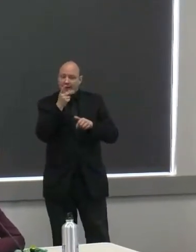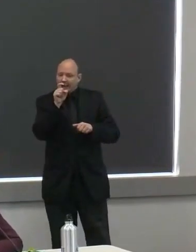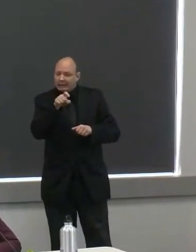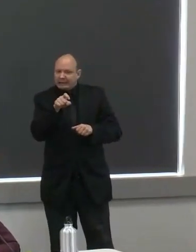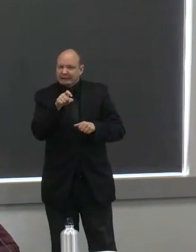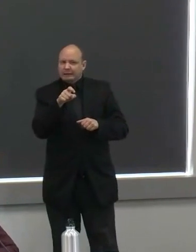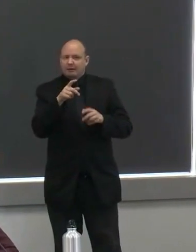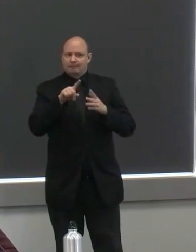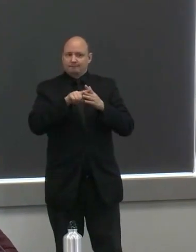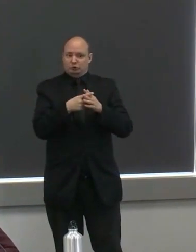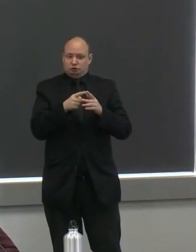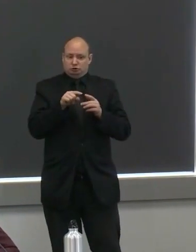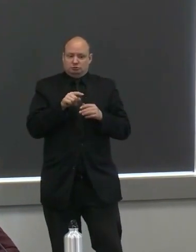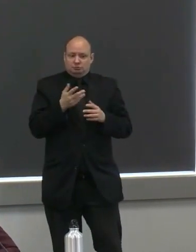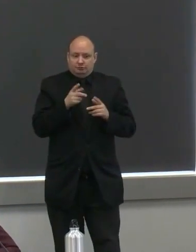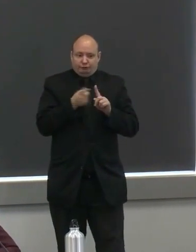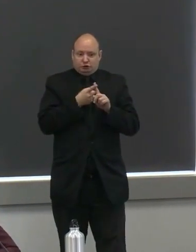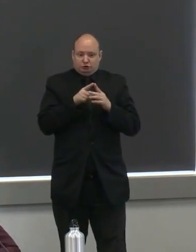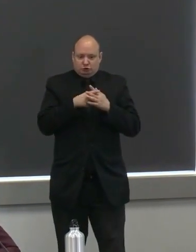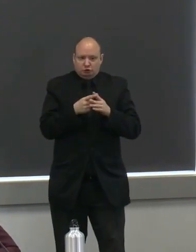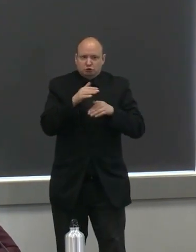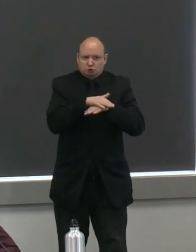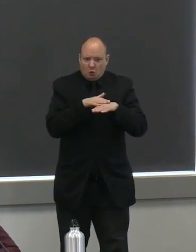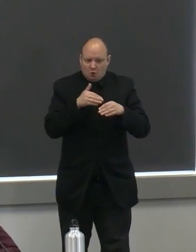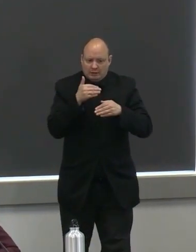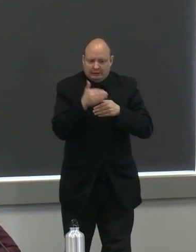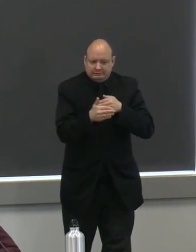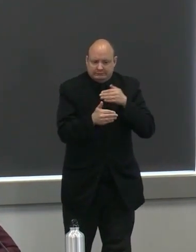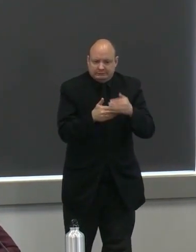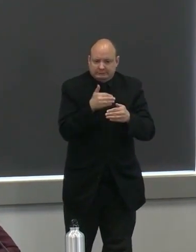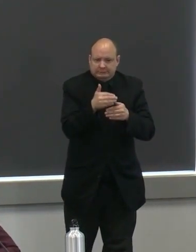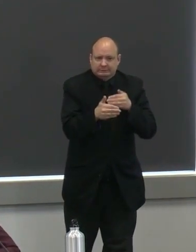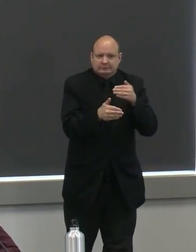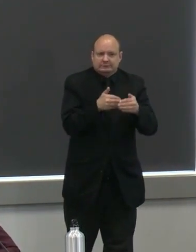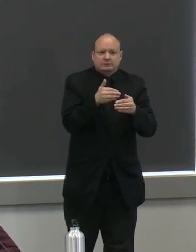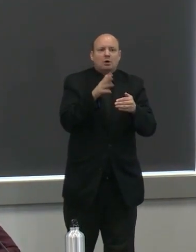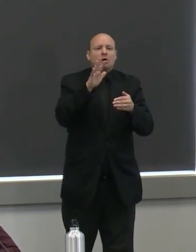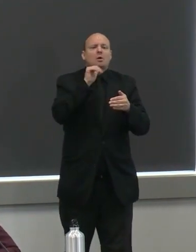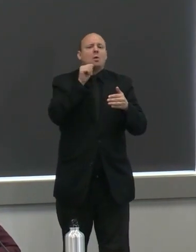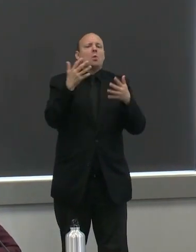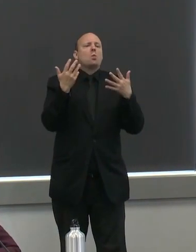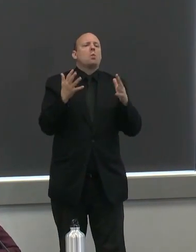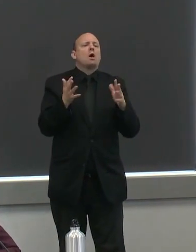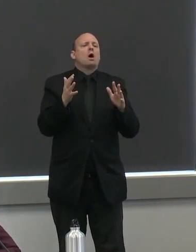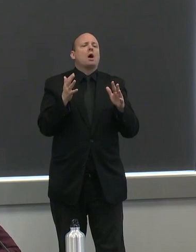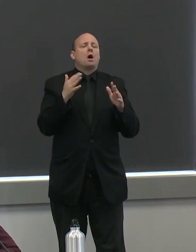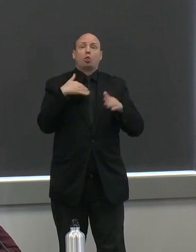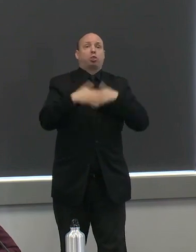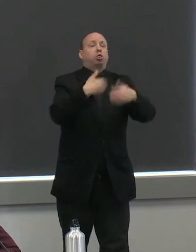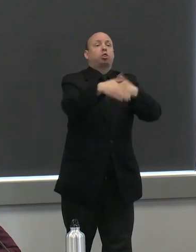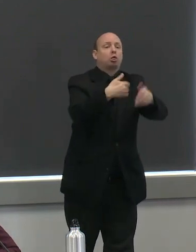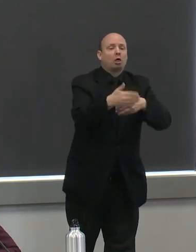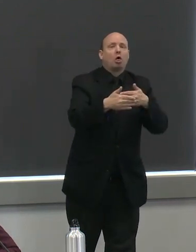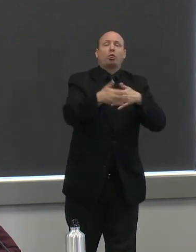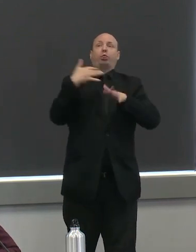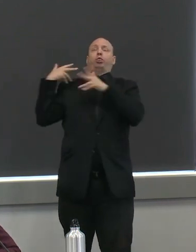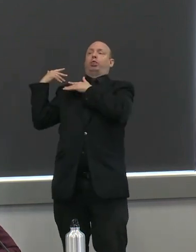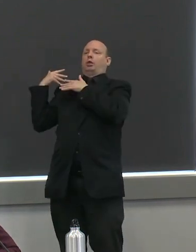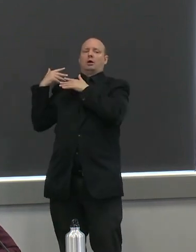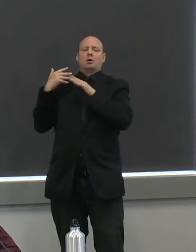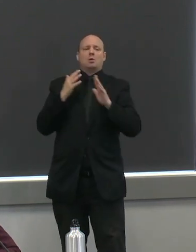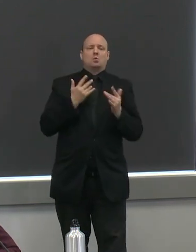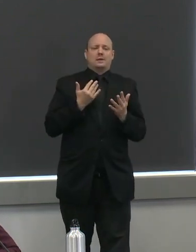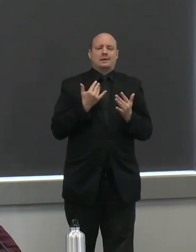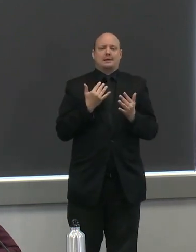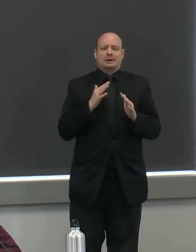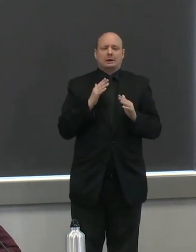carefully and incrementally we're we're hoping to not have to take steps backward last week when i talked about this i